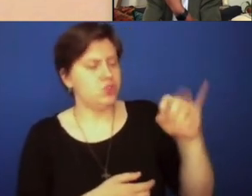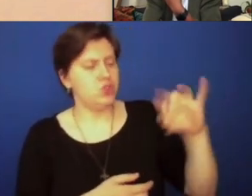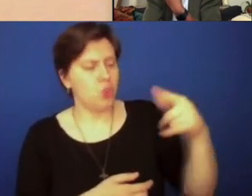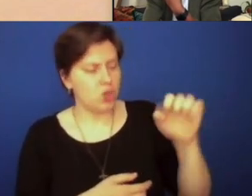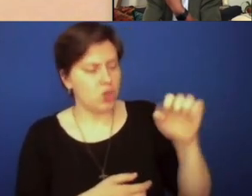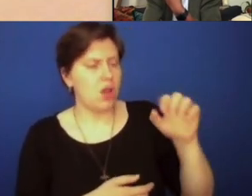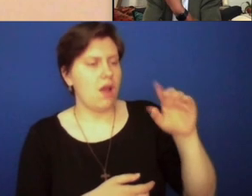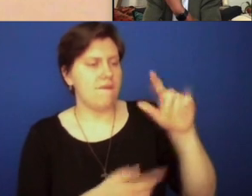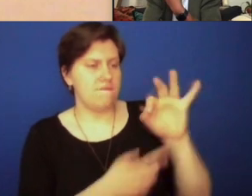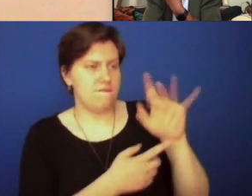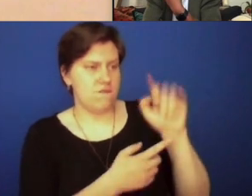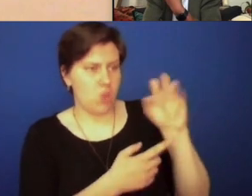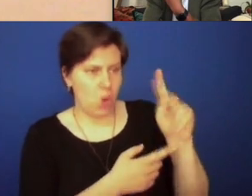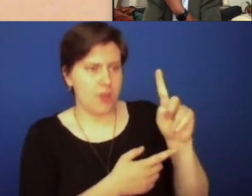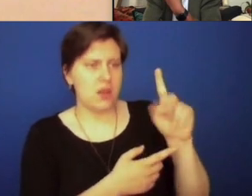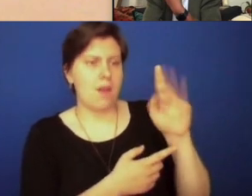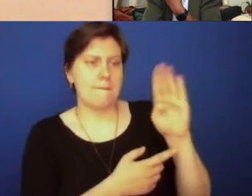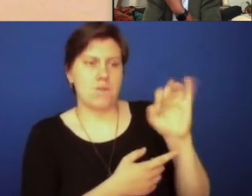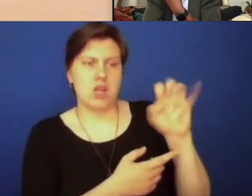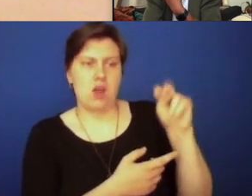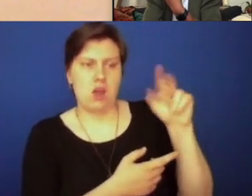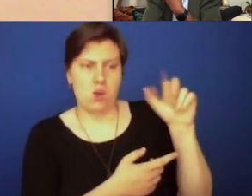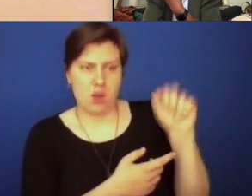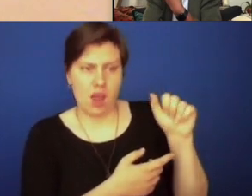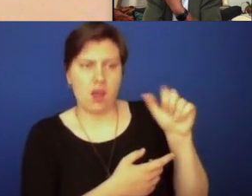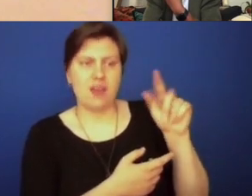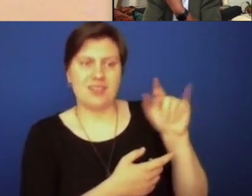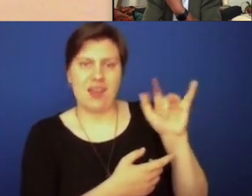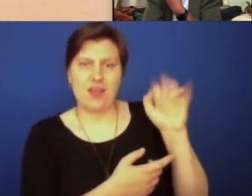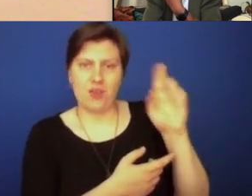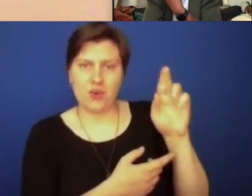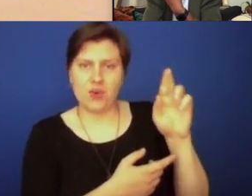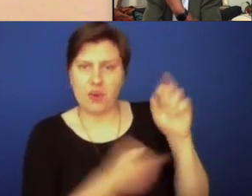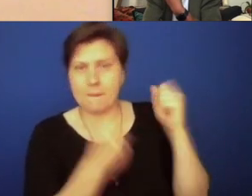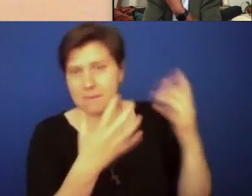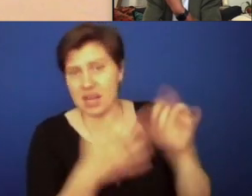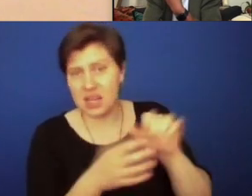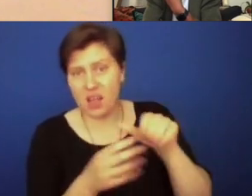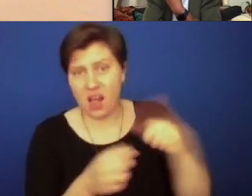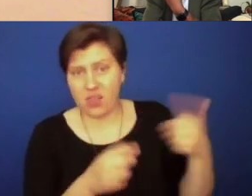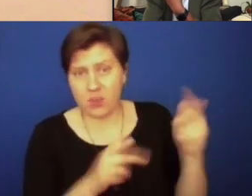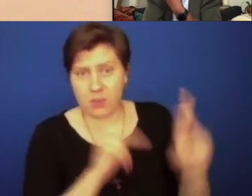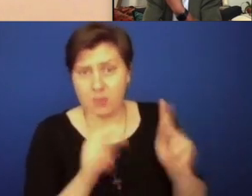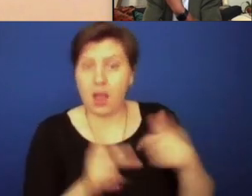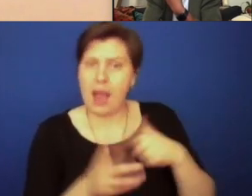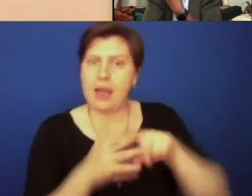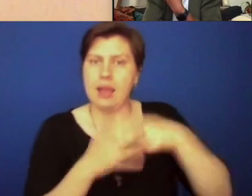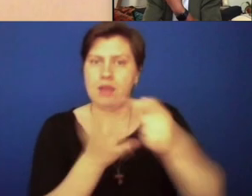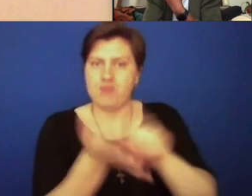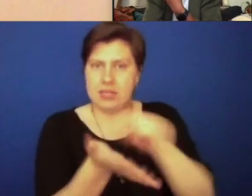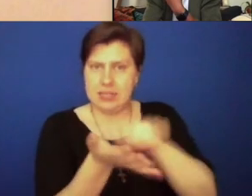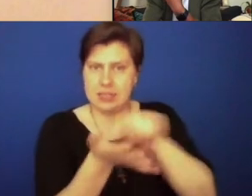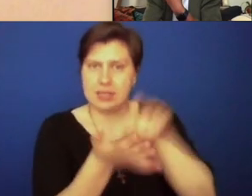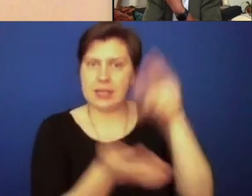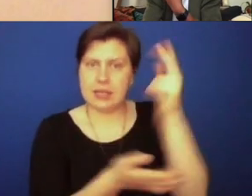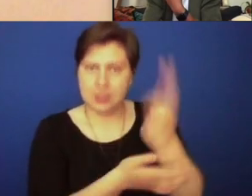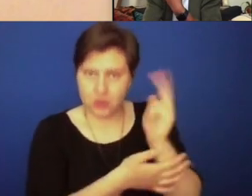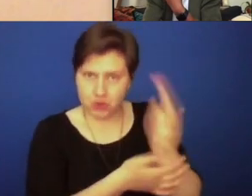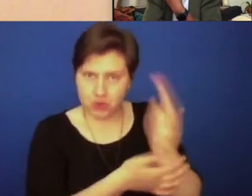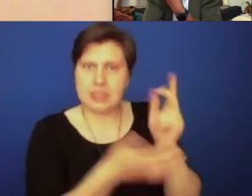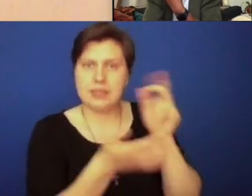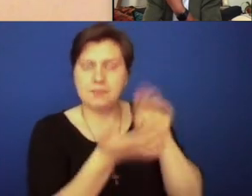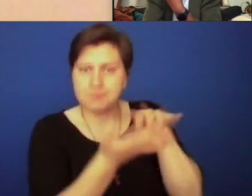so many more. I began sort of writing basically editorials calling for the teaching of Black and Black Catholic history in Catholic